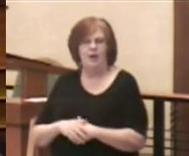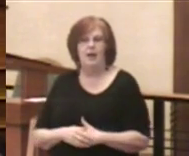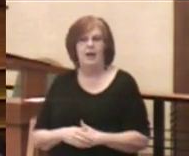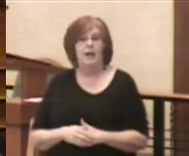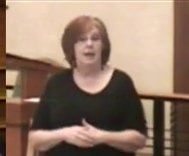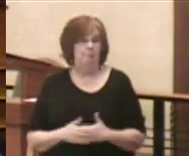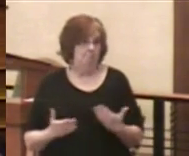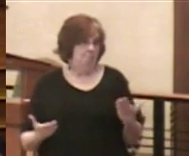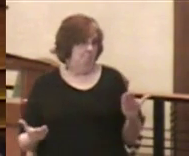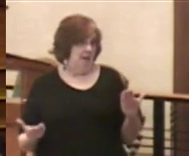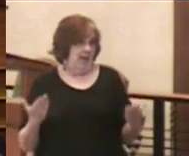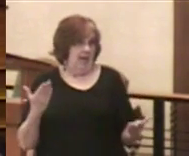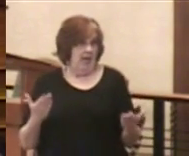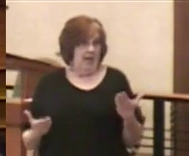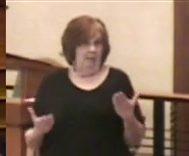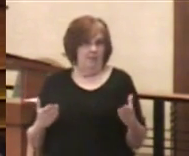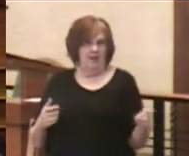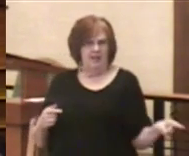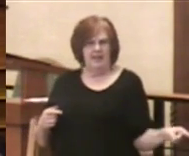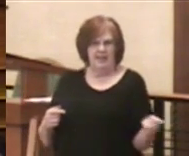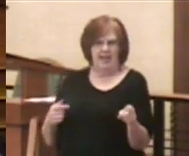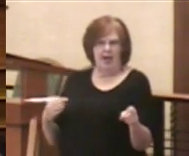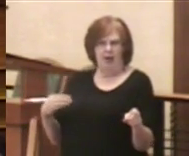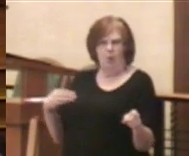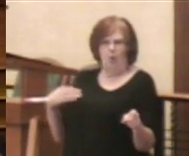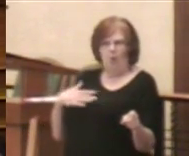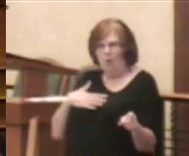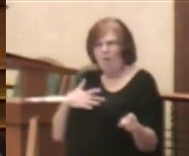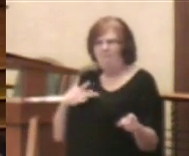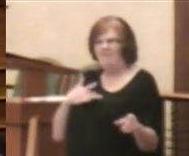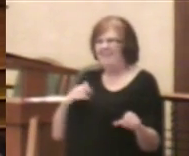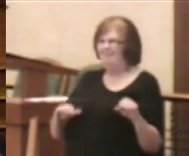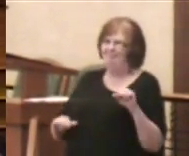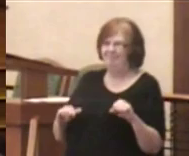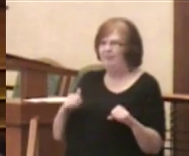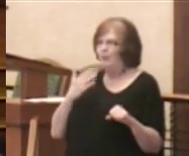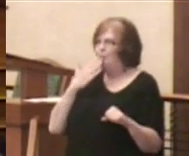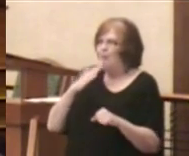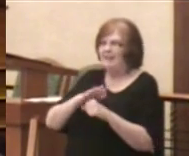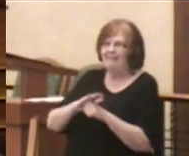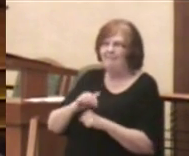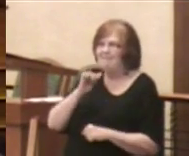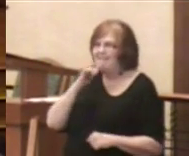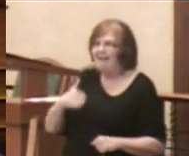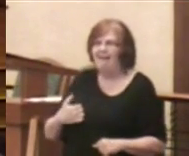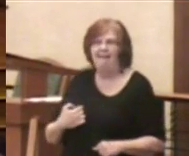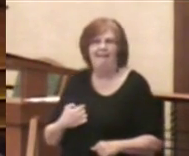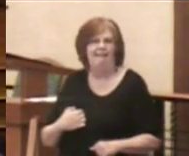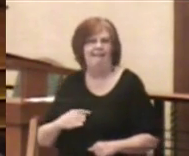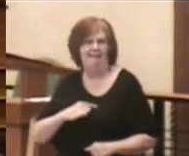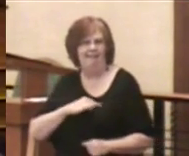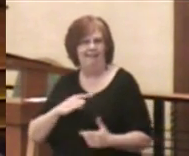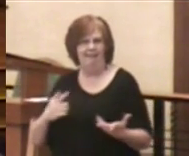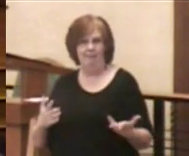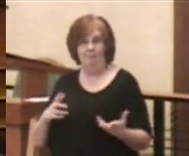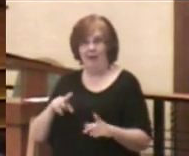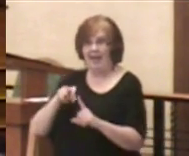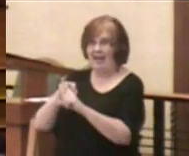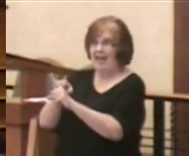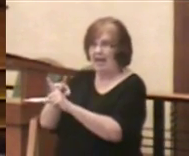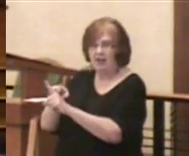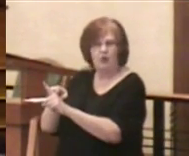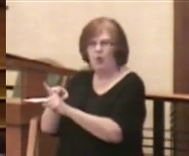maybe, maybe their anxieties and inadequacies make them not only ask for this but actually they